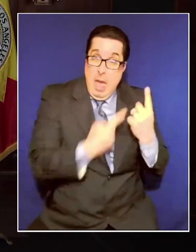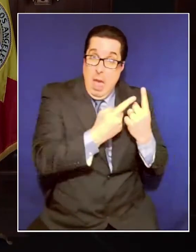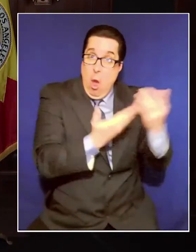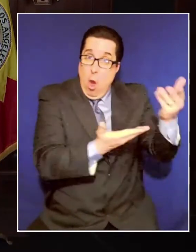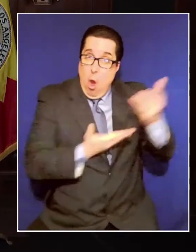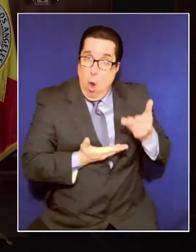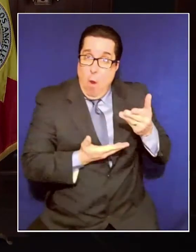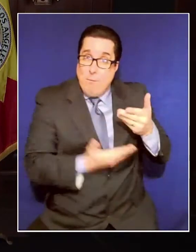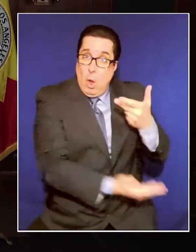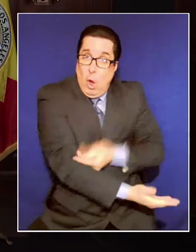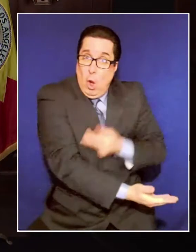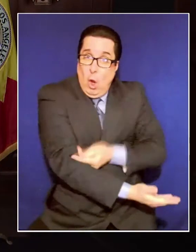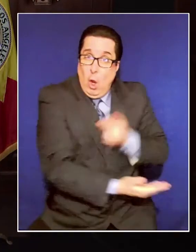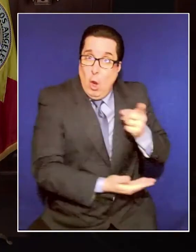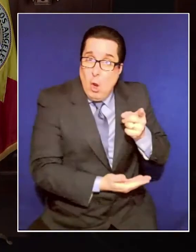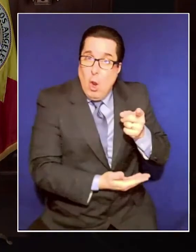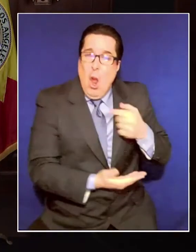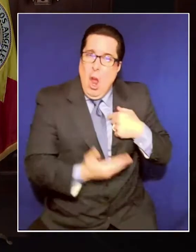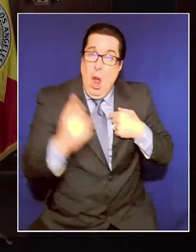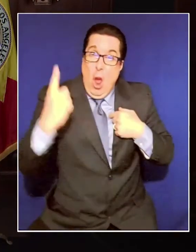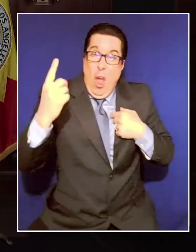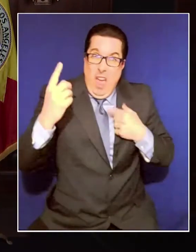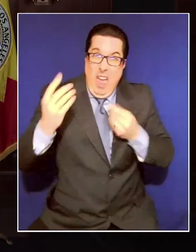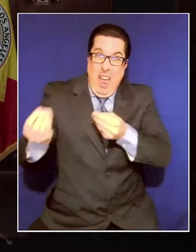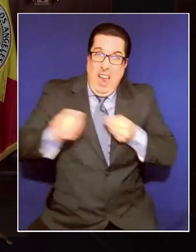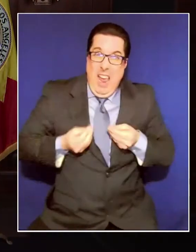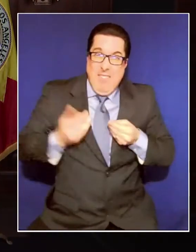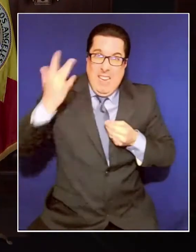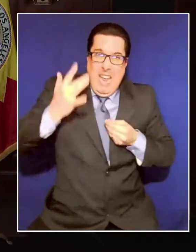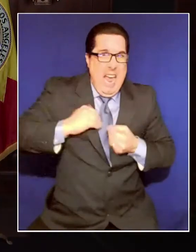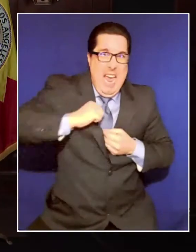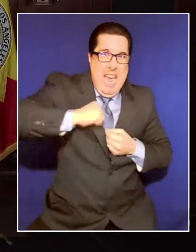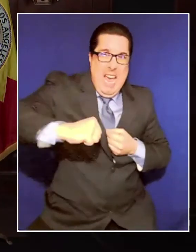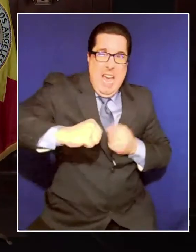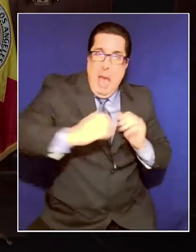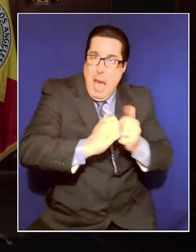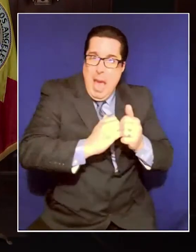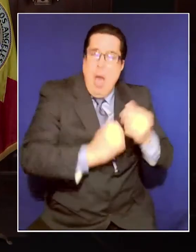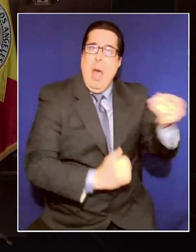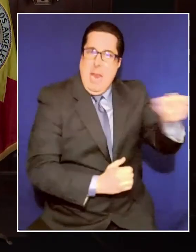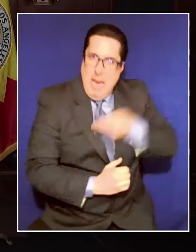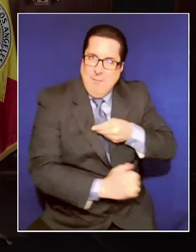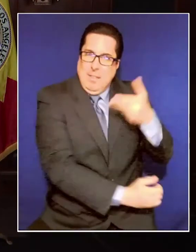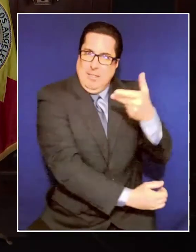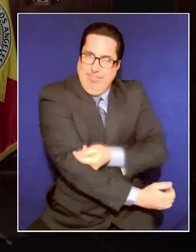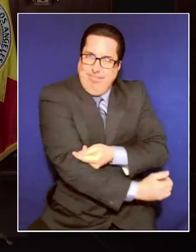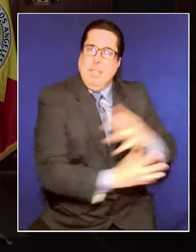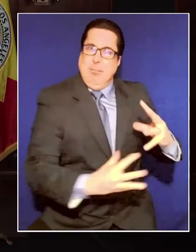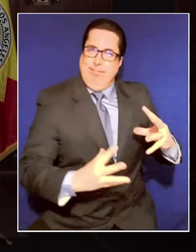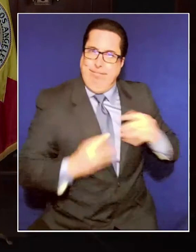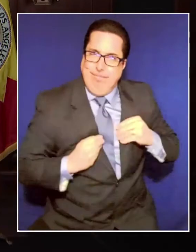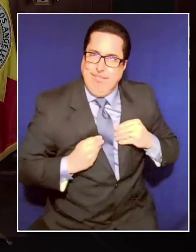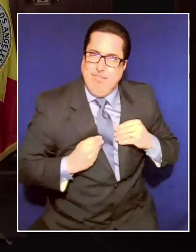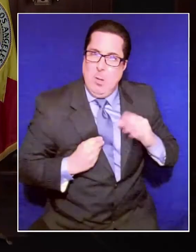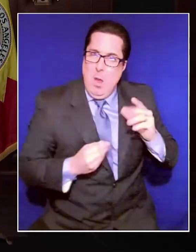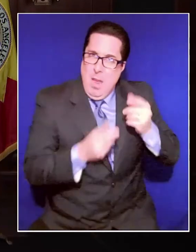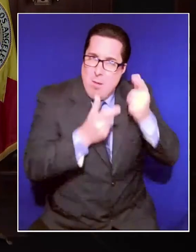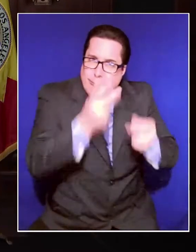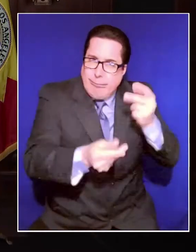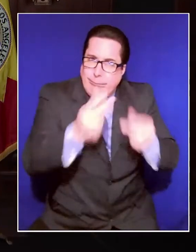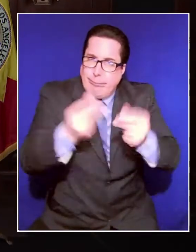these mobile vans to your area, get your vaccine. This is the way that we save our people.